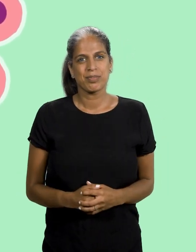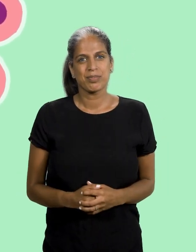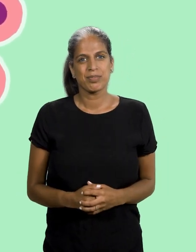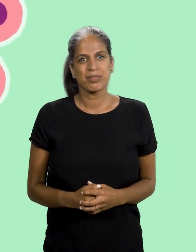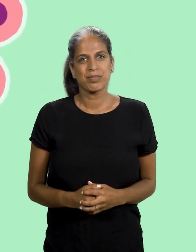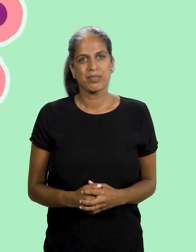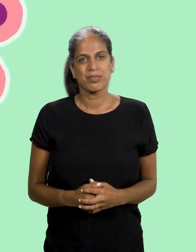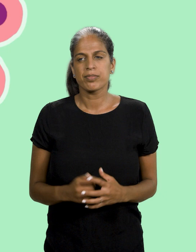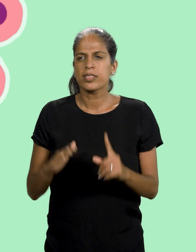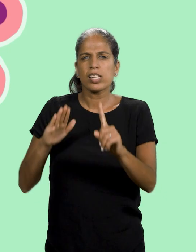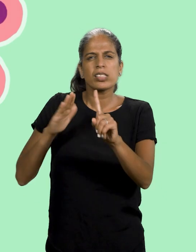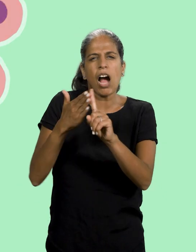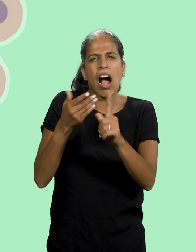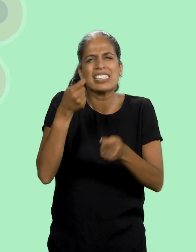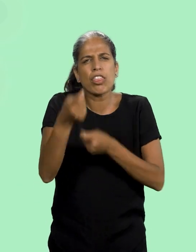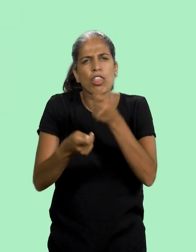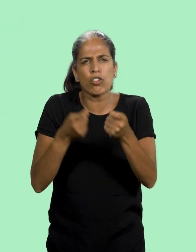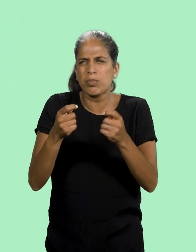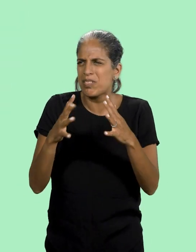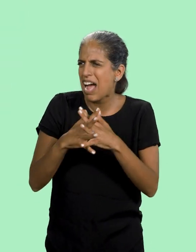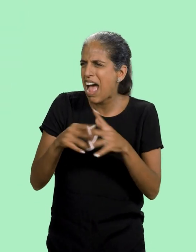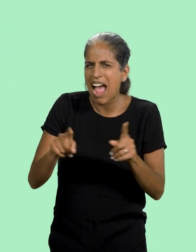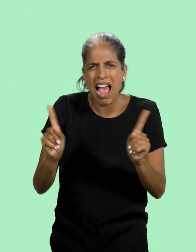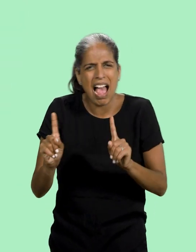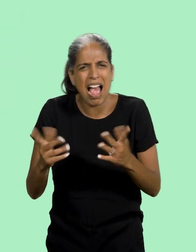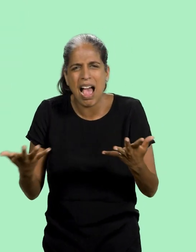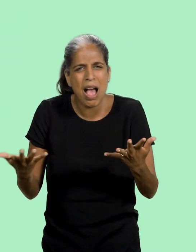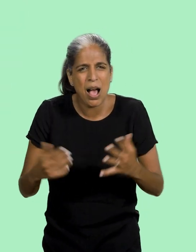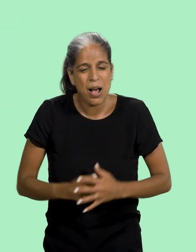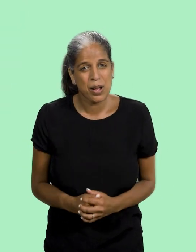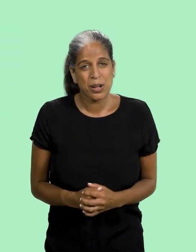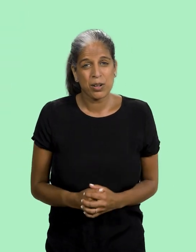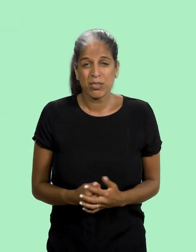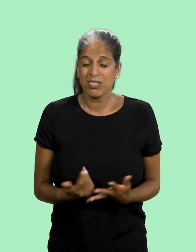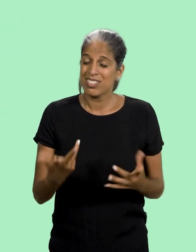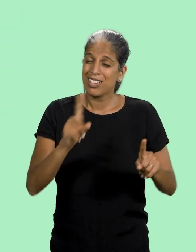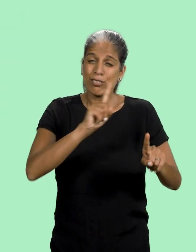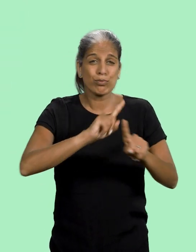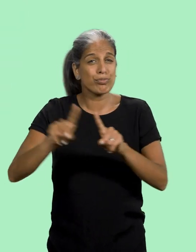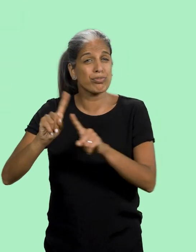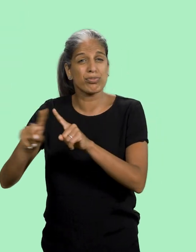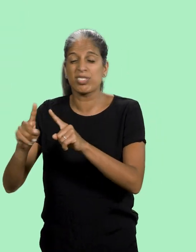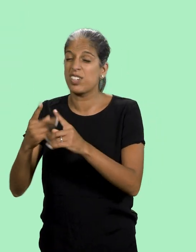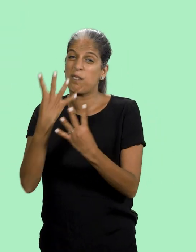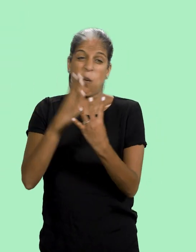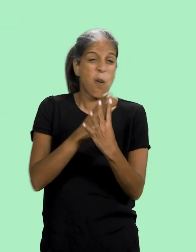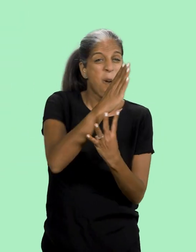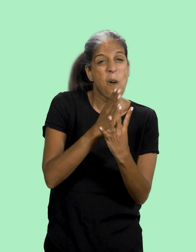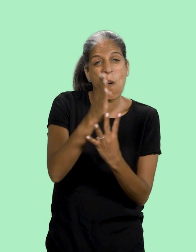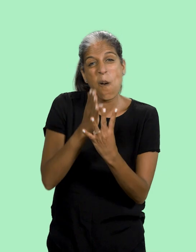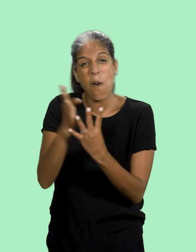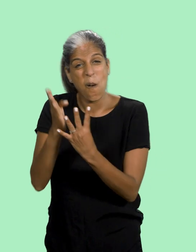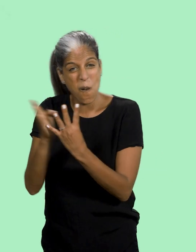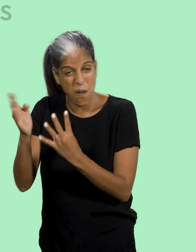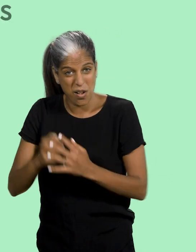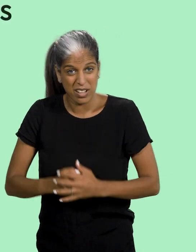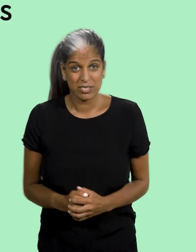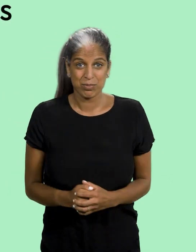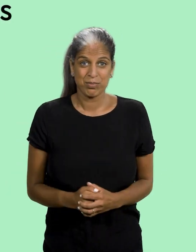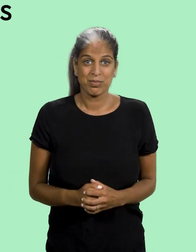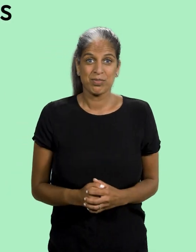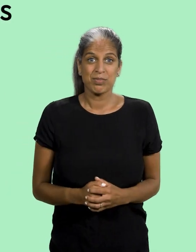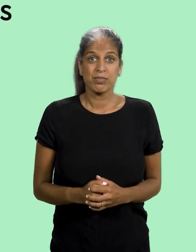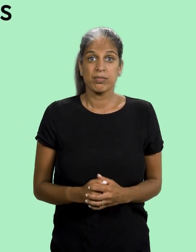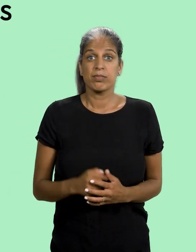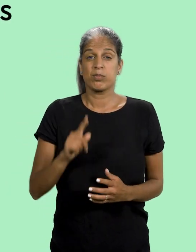grow and survive. How do targeted therapies work? Targeted therapies can work in